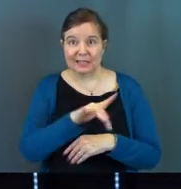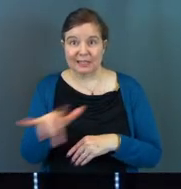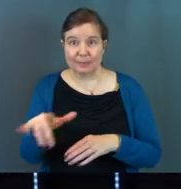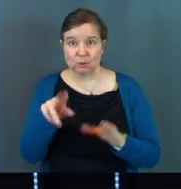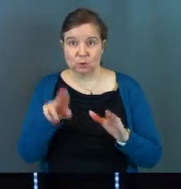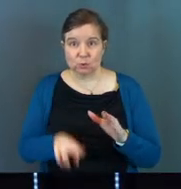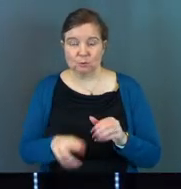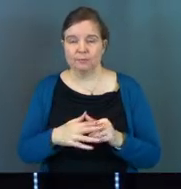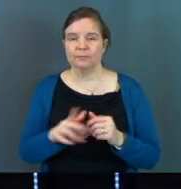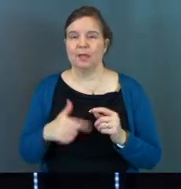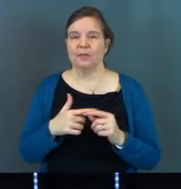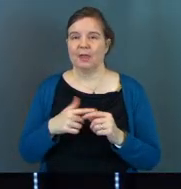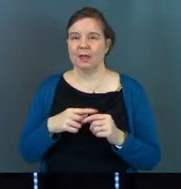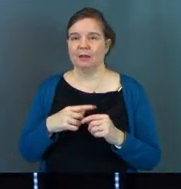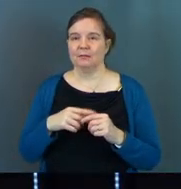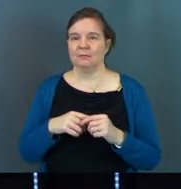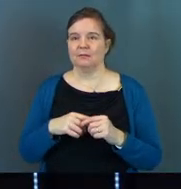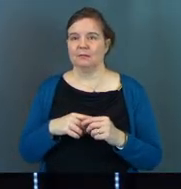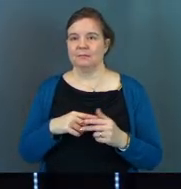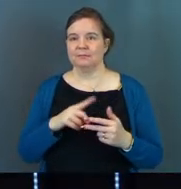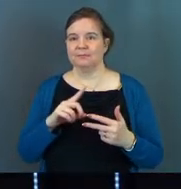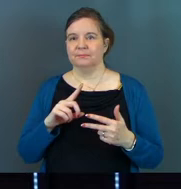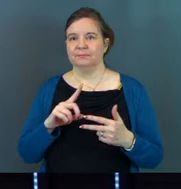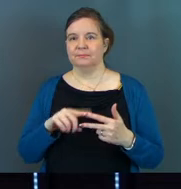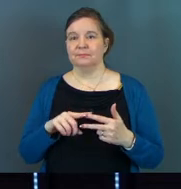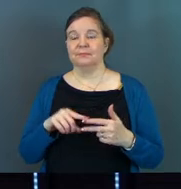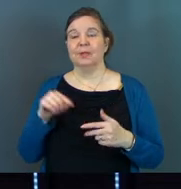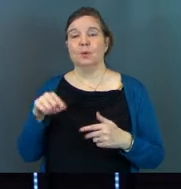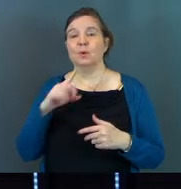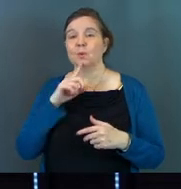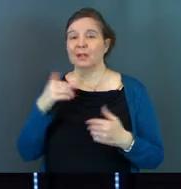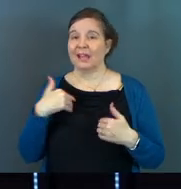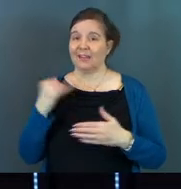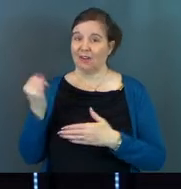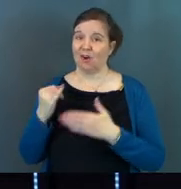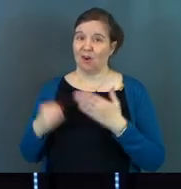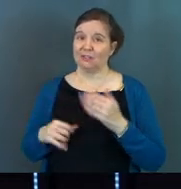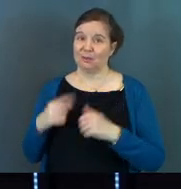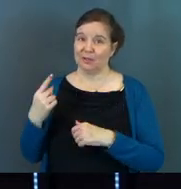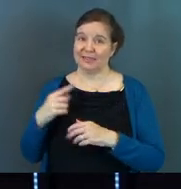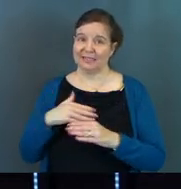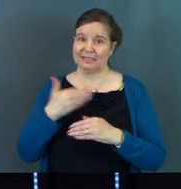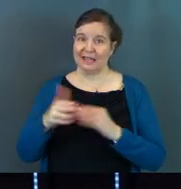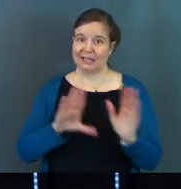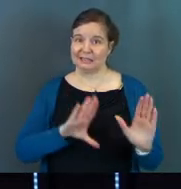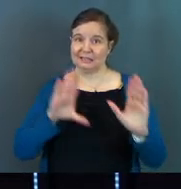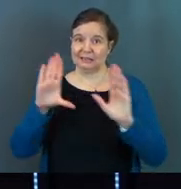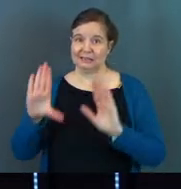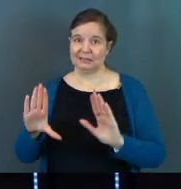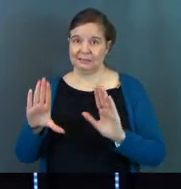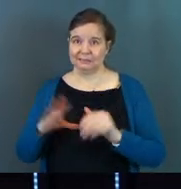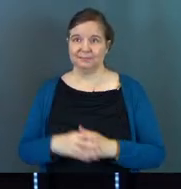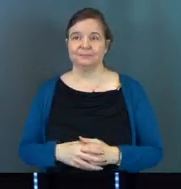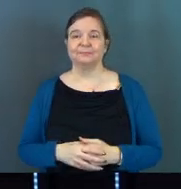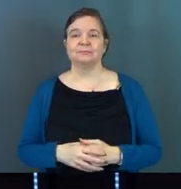empty tomb. And then we come to this one right here. And we really got artsy with this particular graphic.